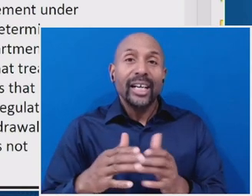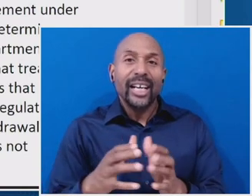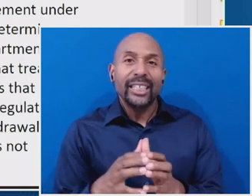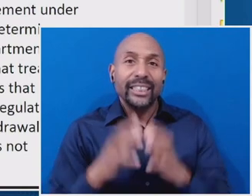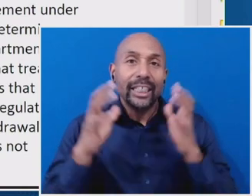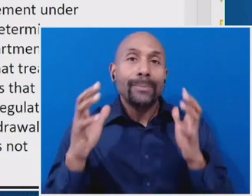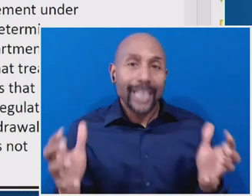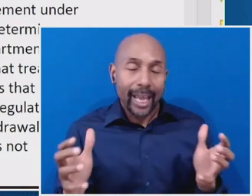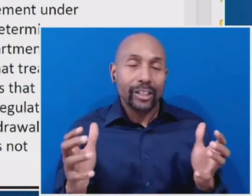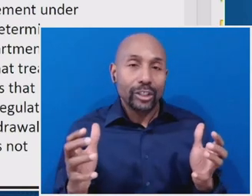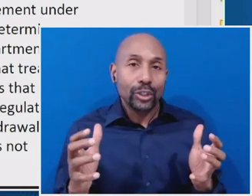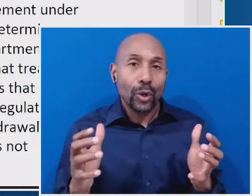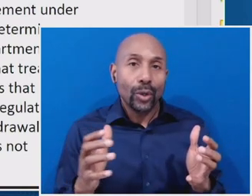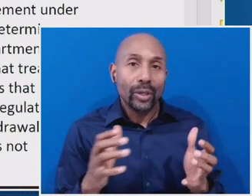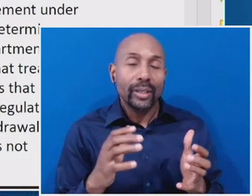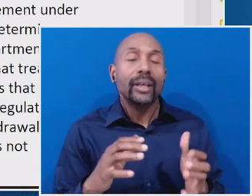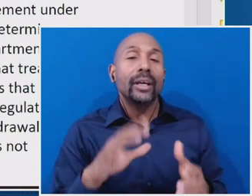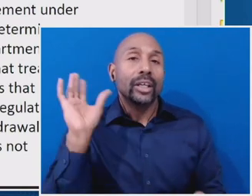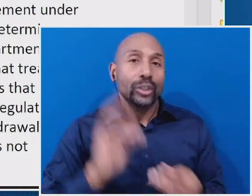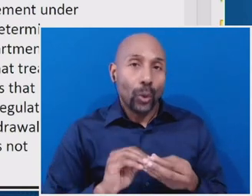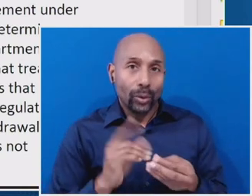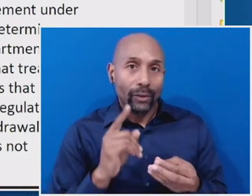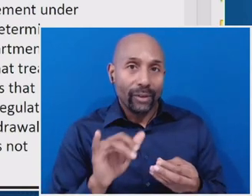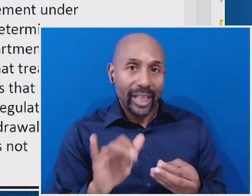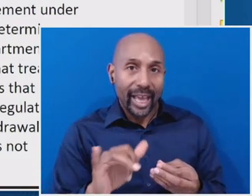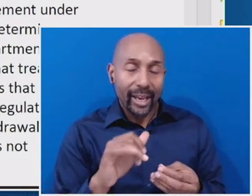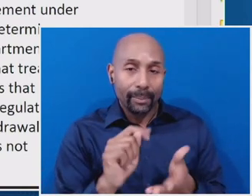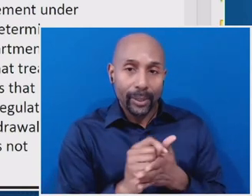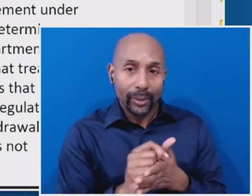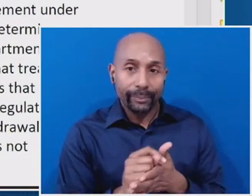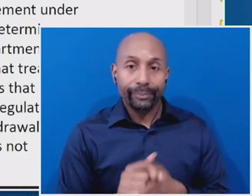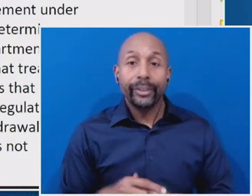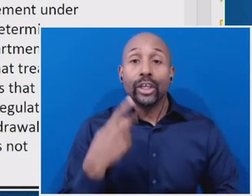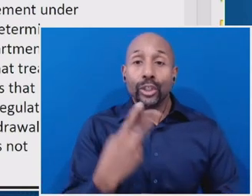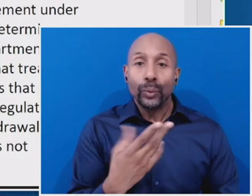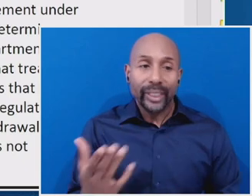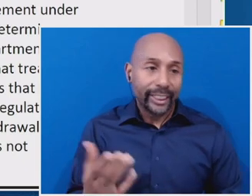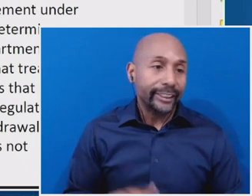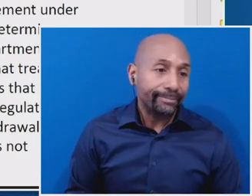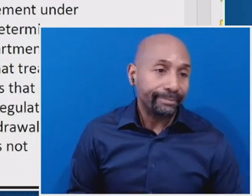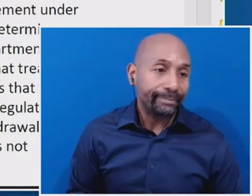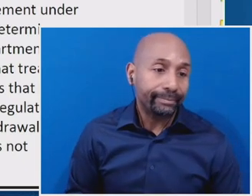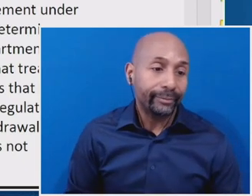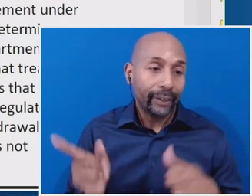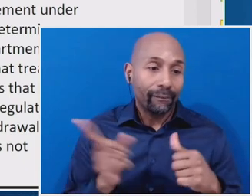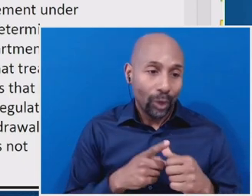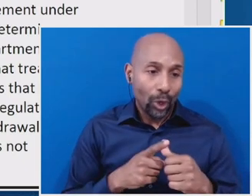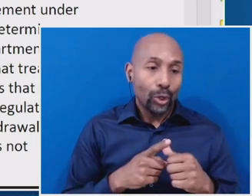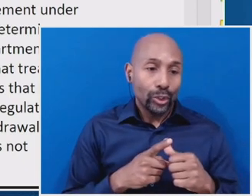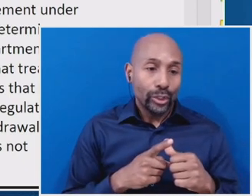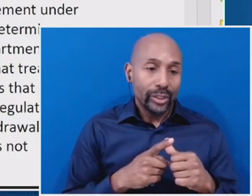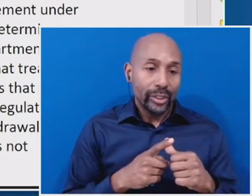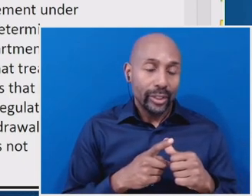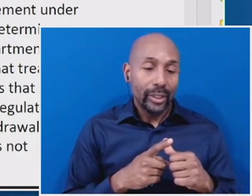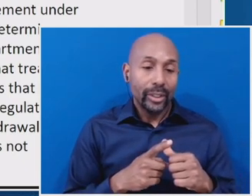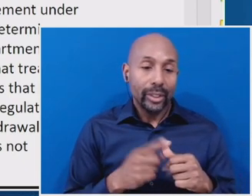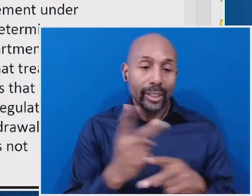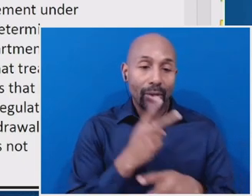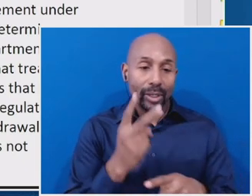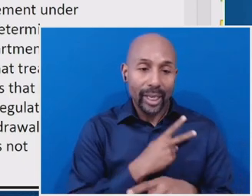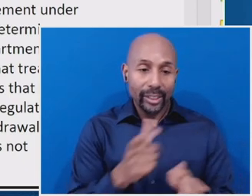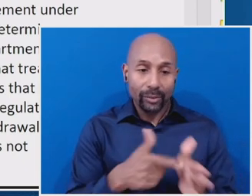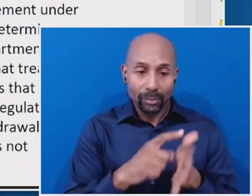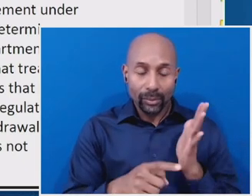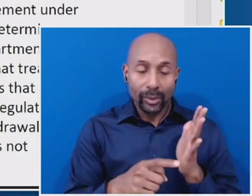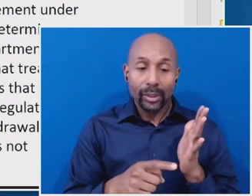um, to, to accomplish this. Uh, the first one, uh, is for completing, uh, module, a module or modules that